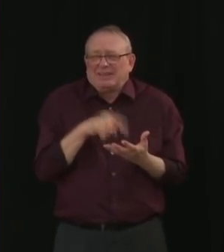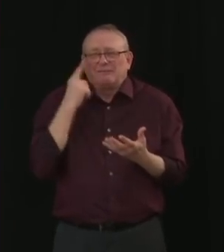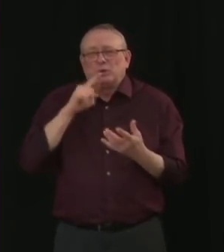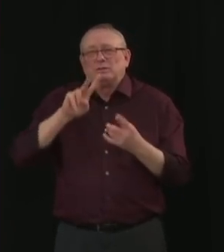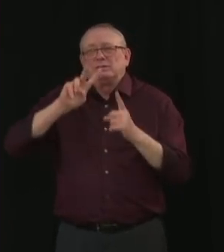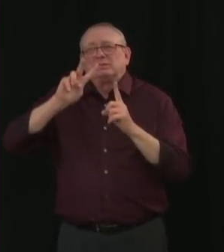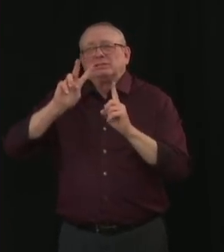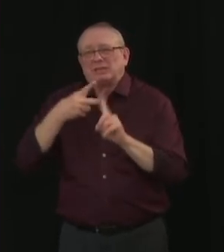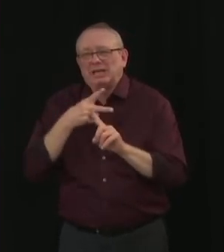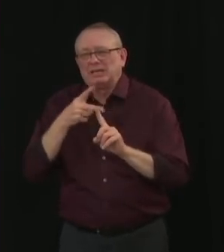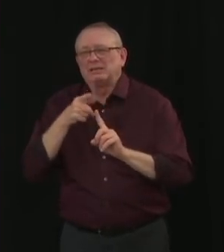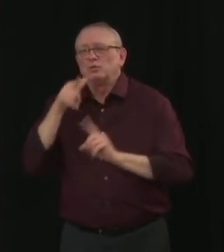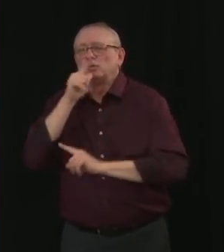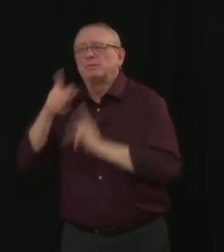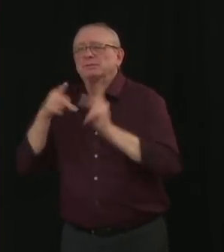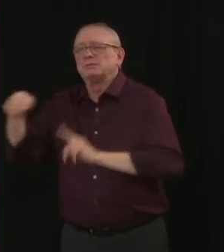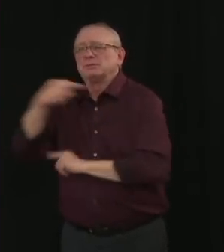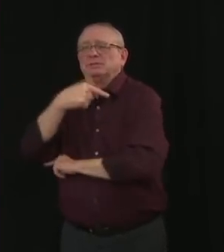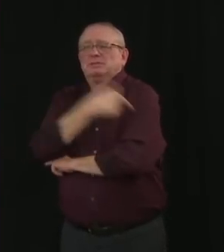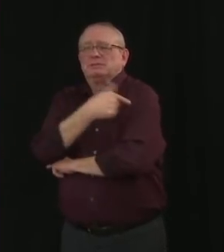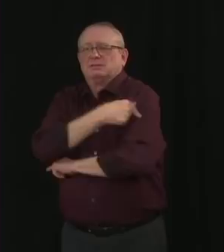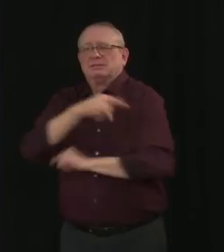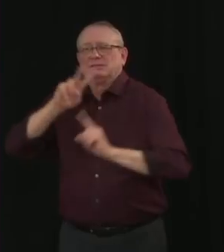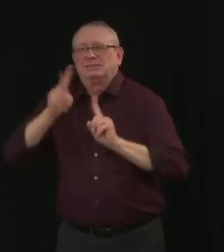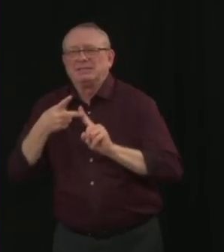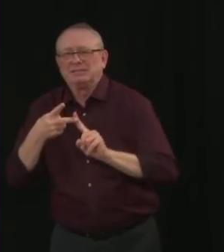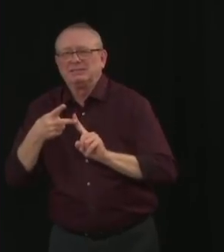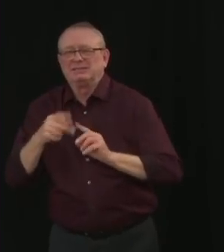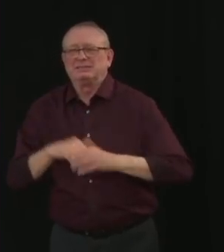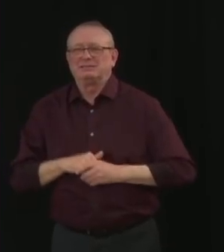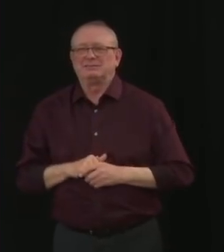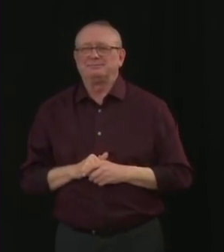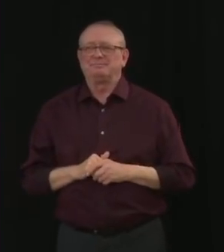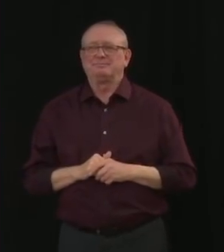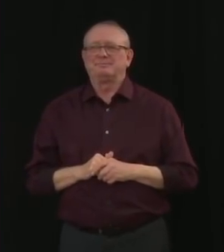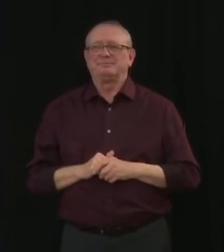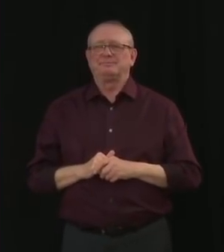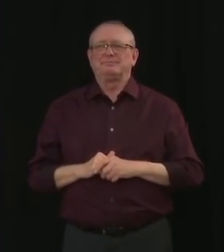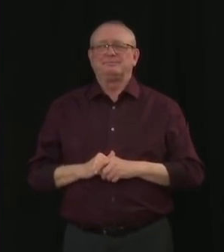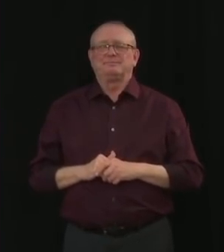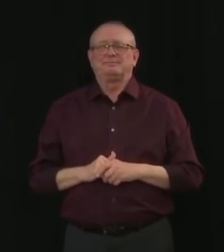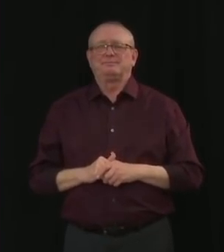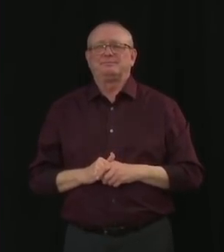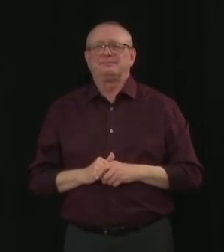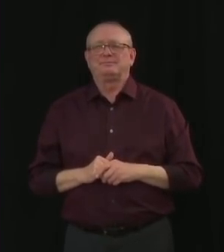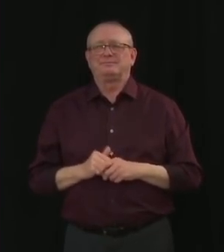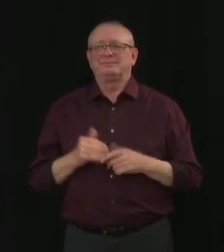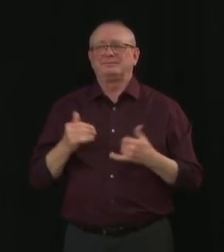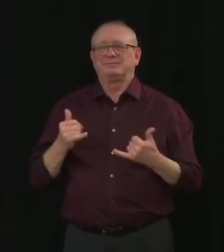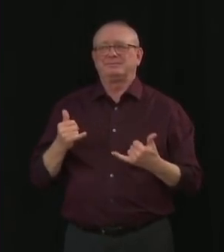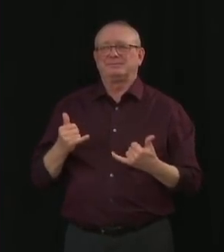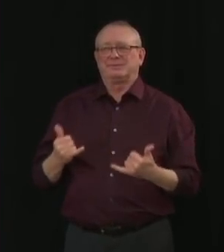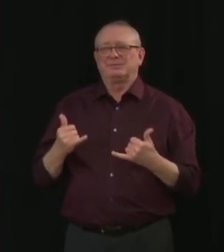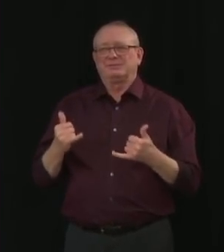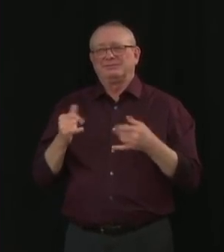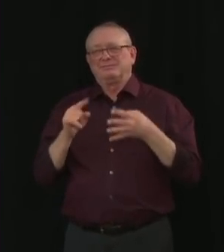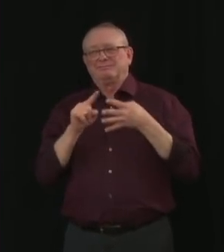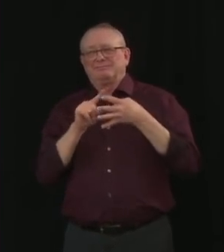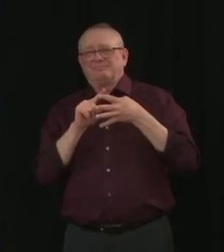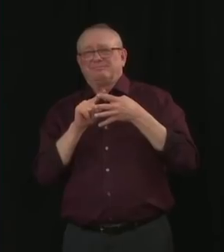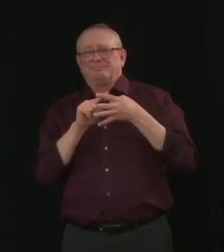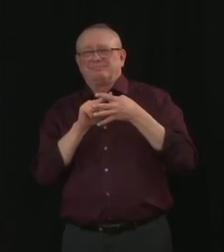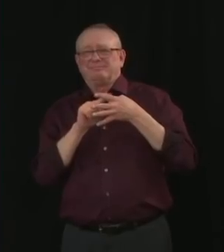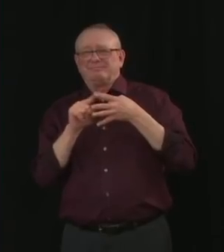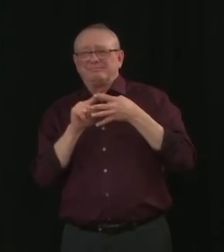to the end of February, we now expect a bit under 100,000 doses from Pfizer and around